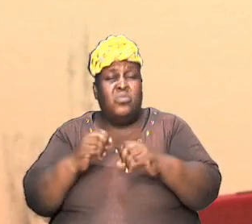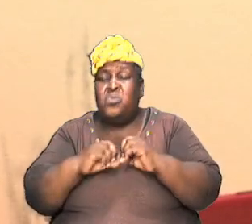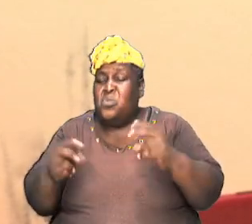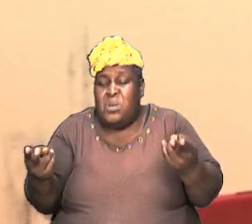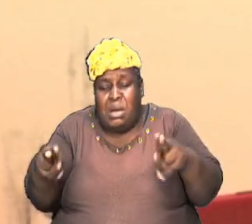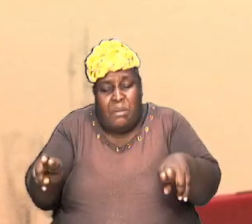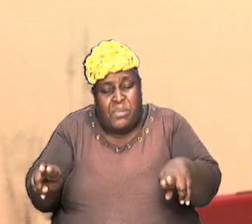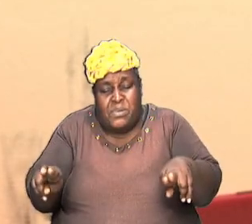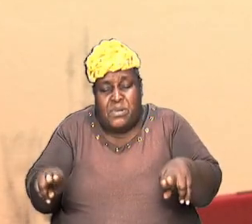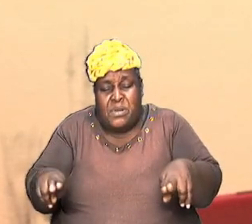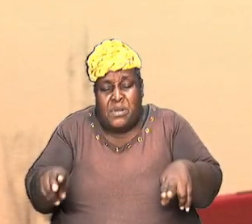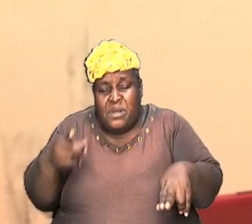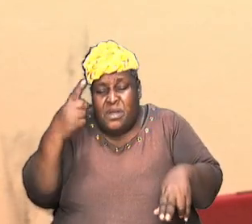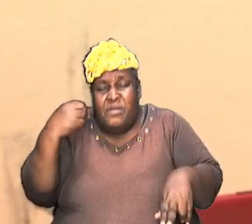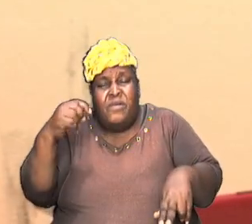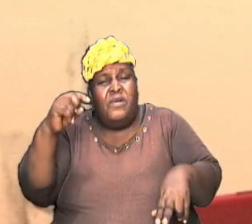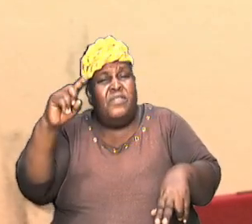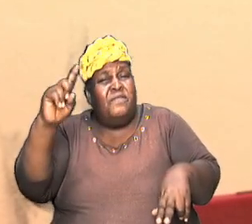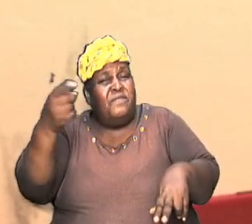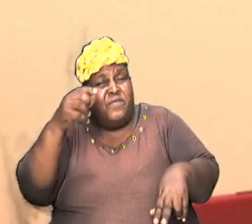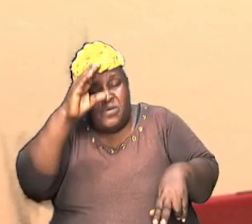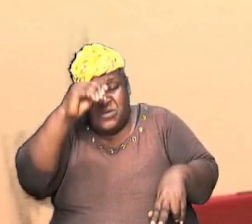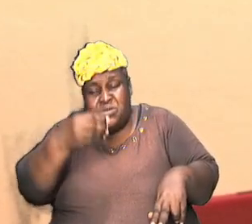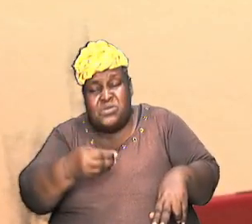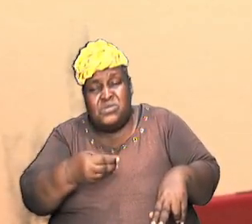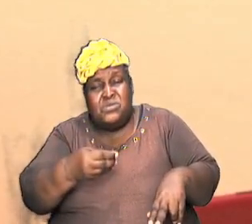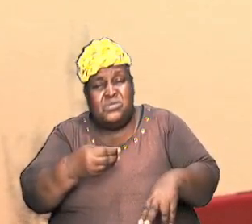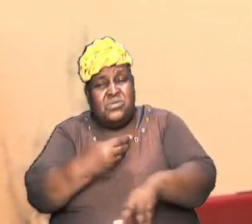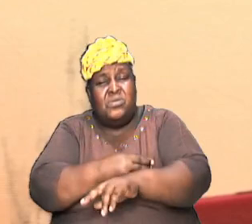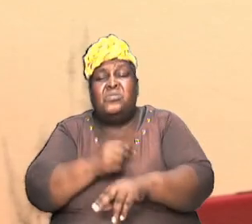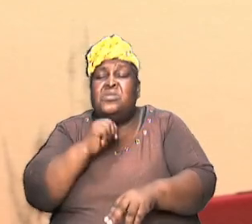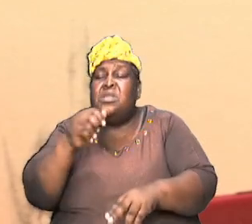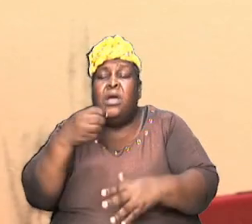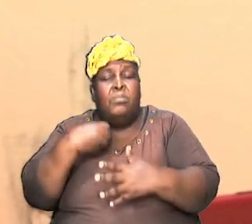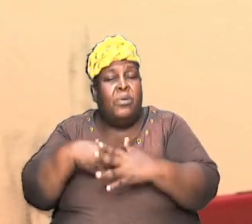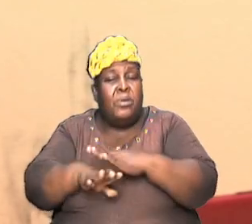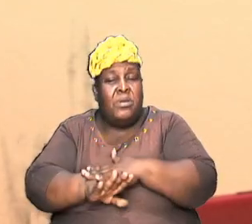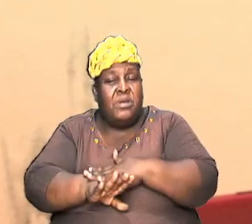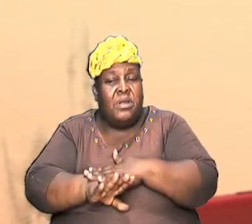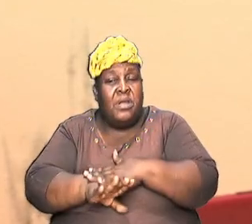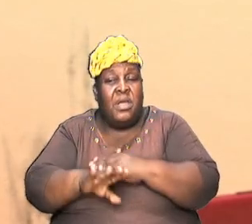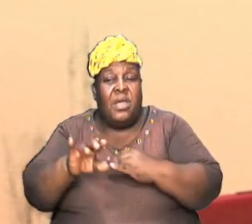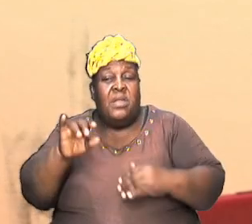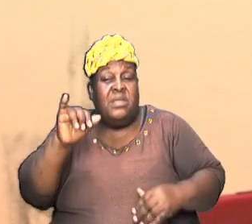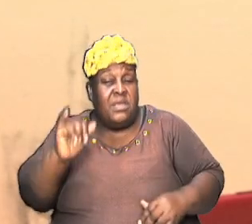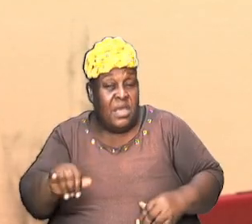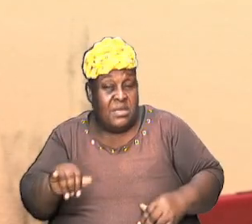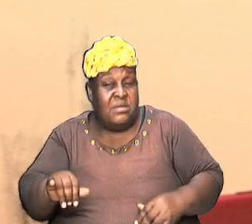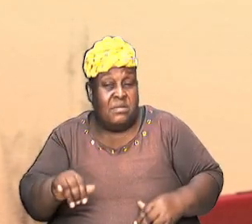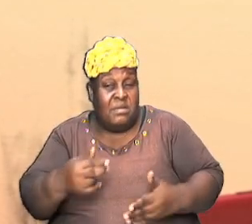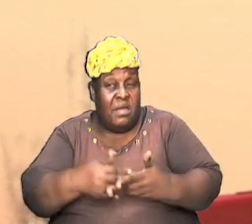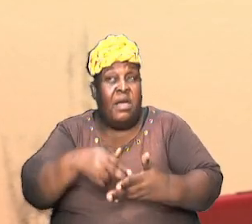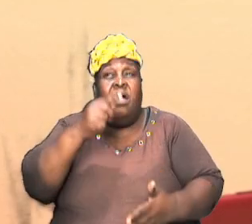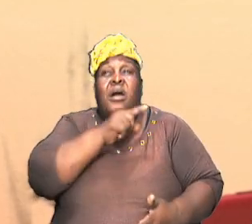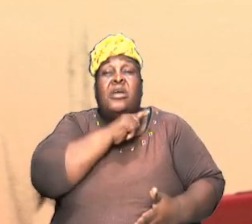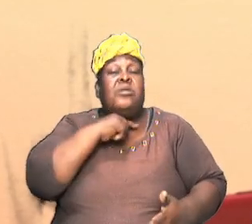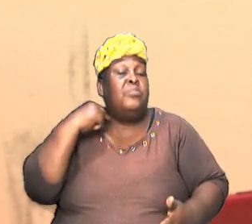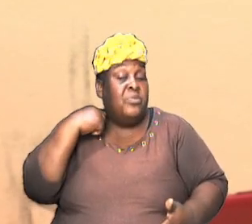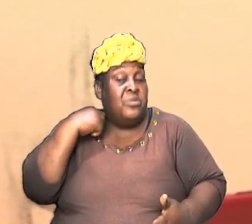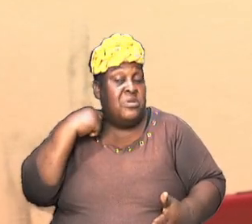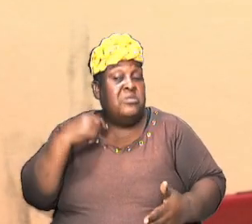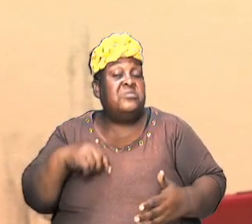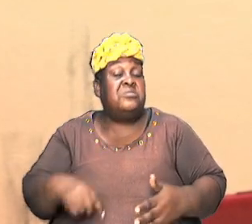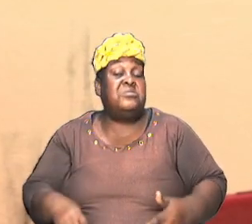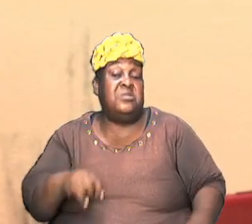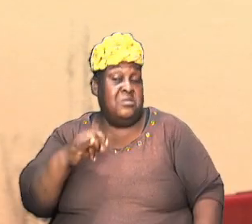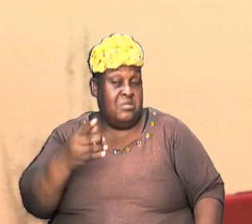happen yet because the first son wasn't even born and yet still a high priest existed how could this be and